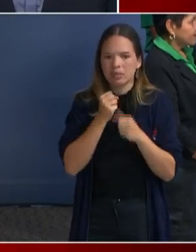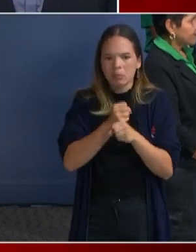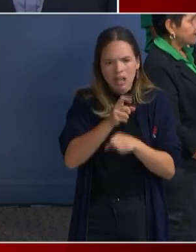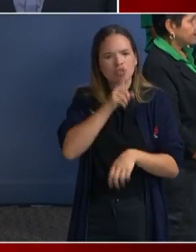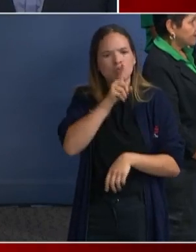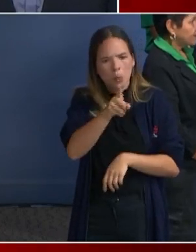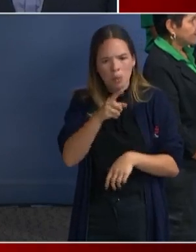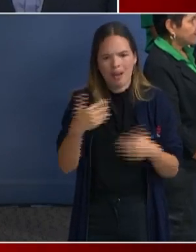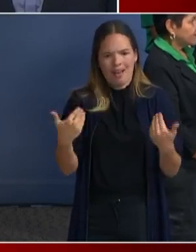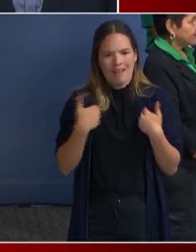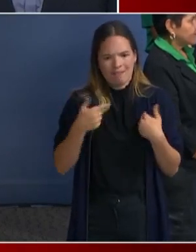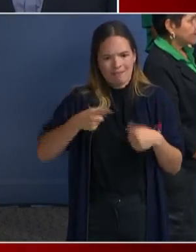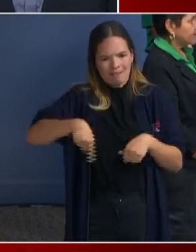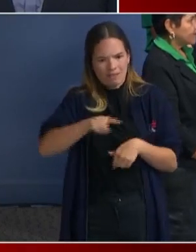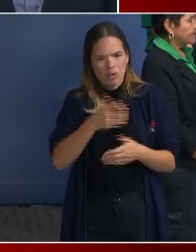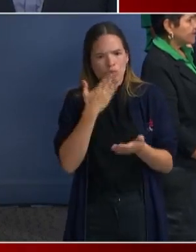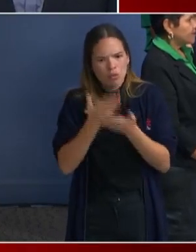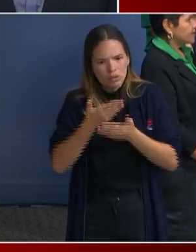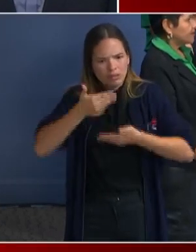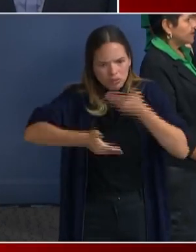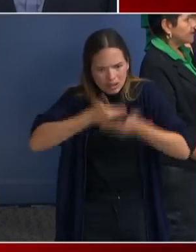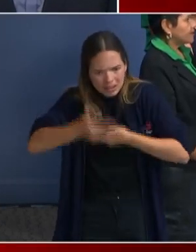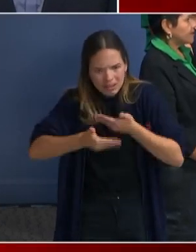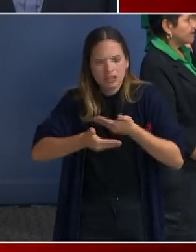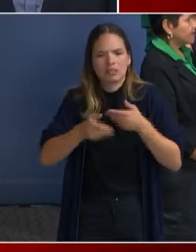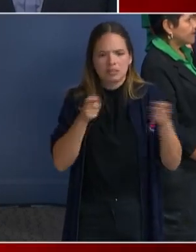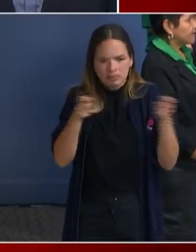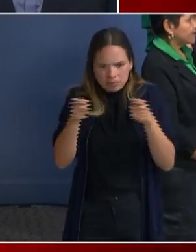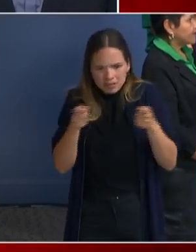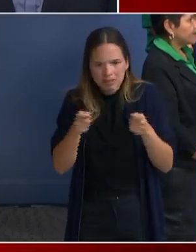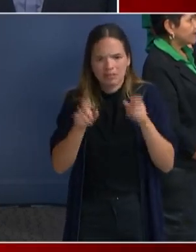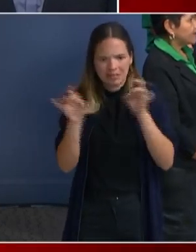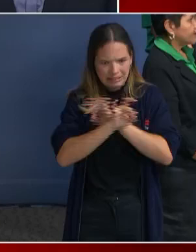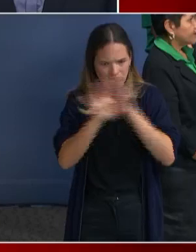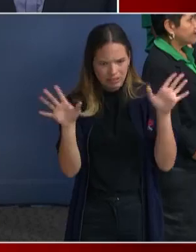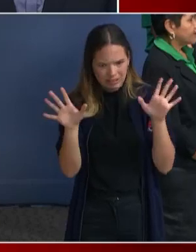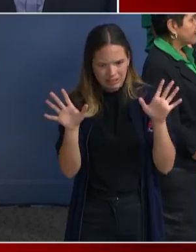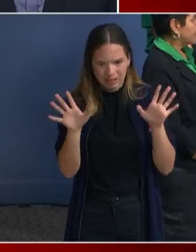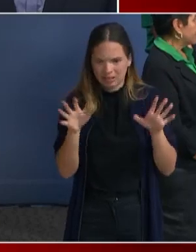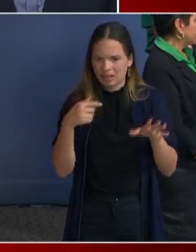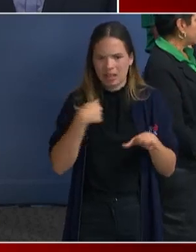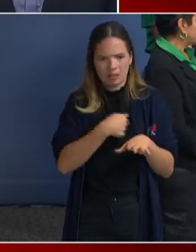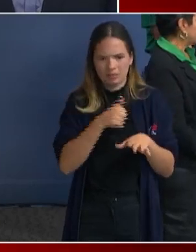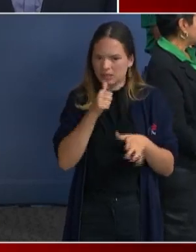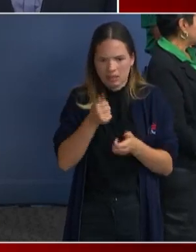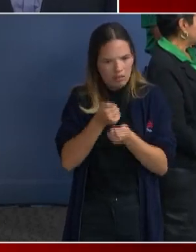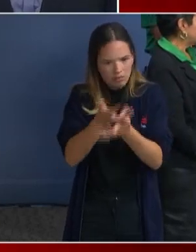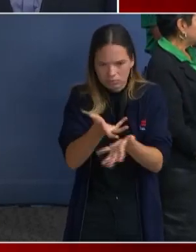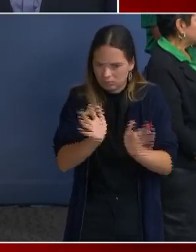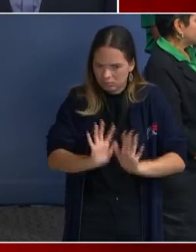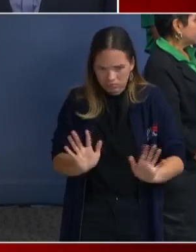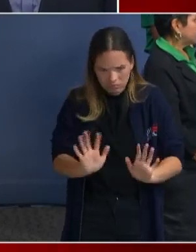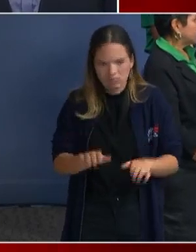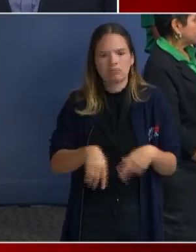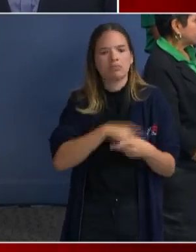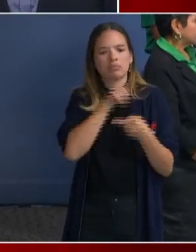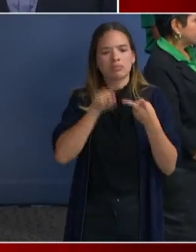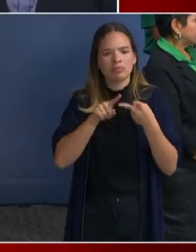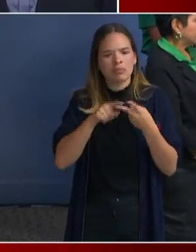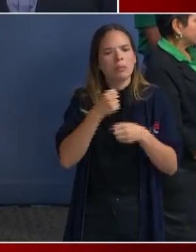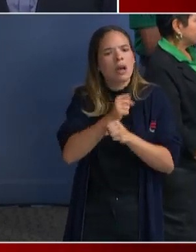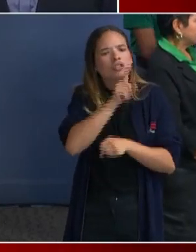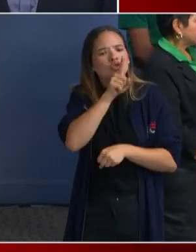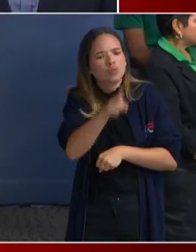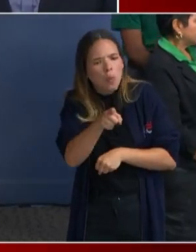process, uh, to deal with a crisis not of our making? And how can we make sure that the very robust human services